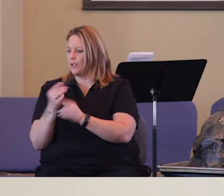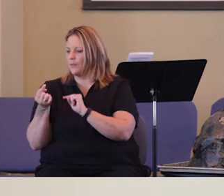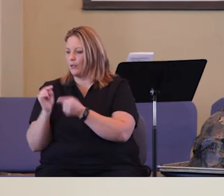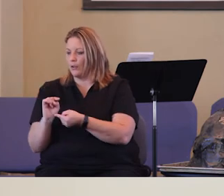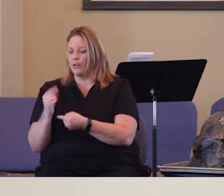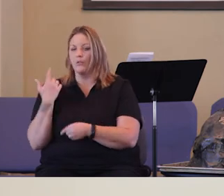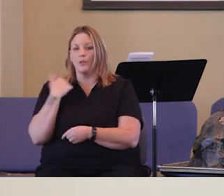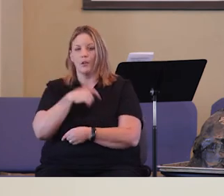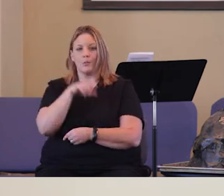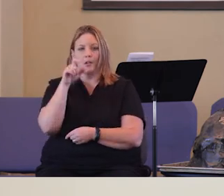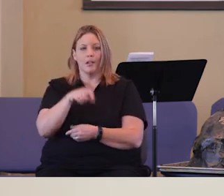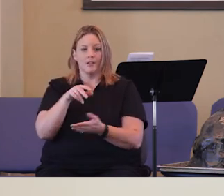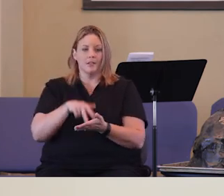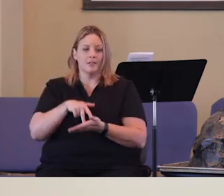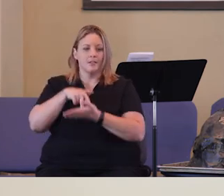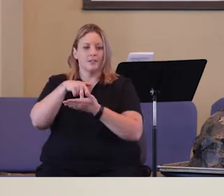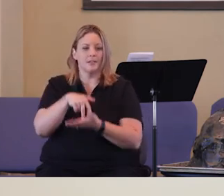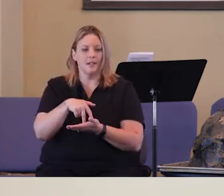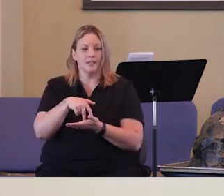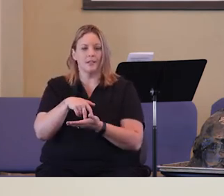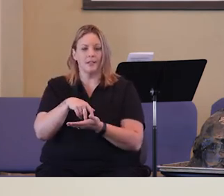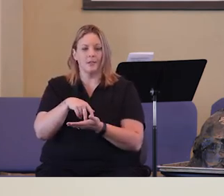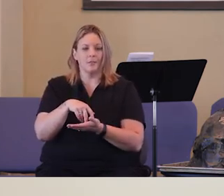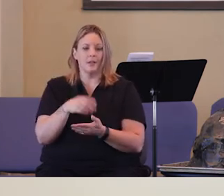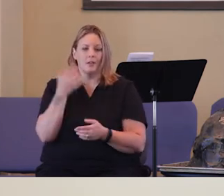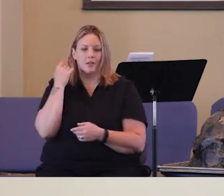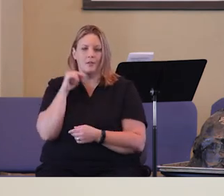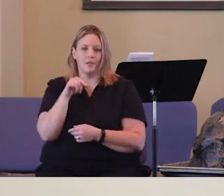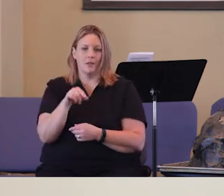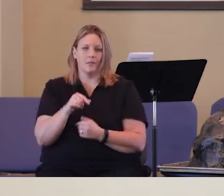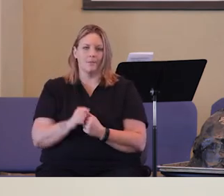someone getting hurt because of something else, we need to stand up for them.